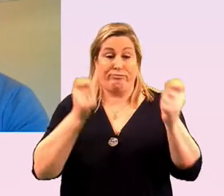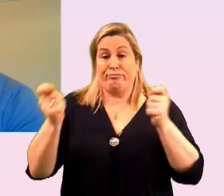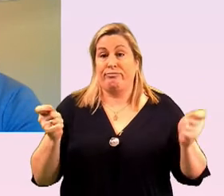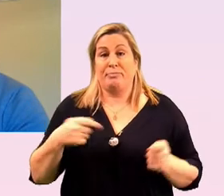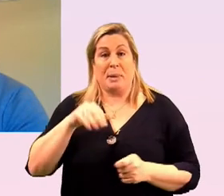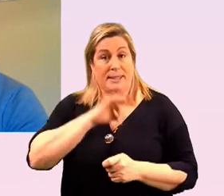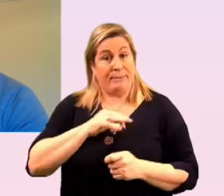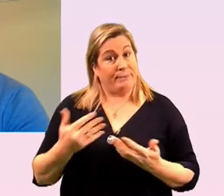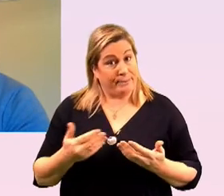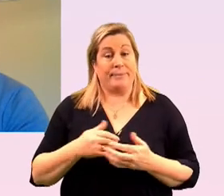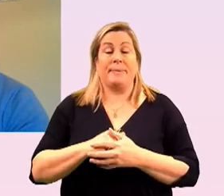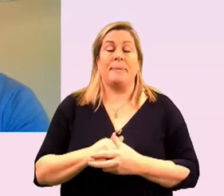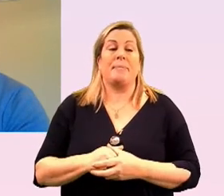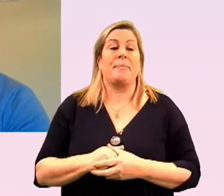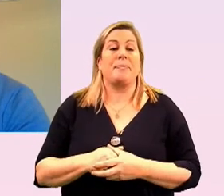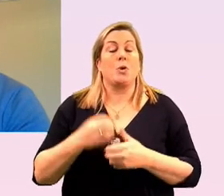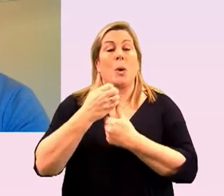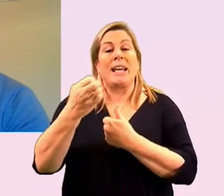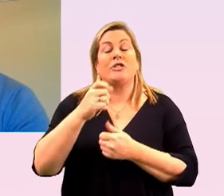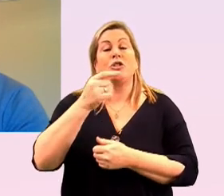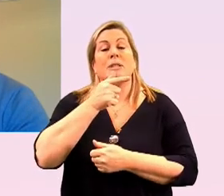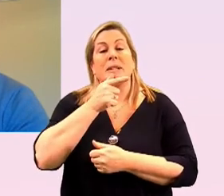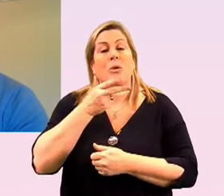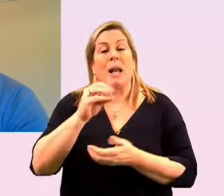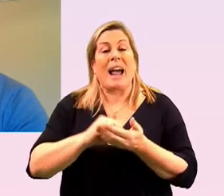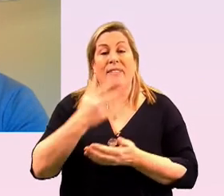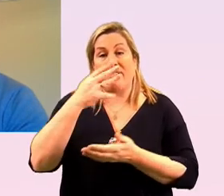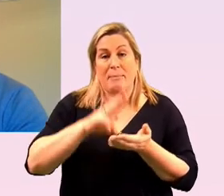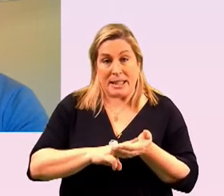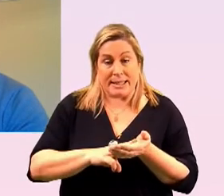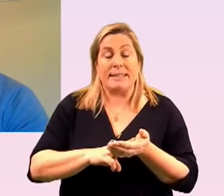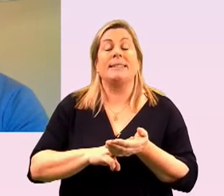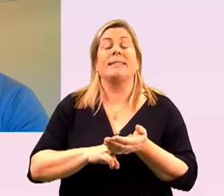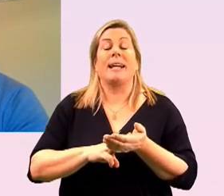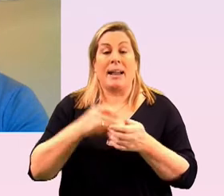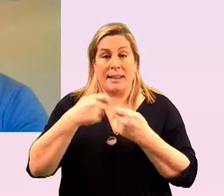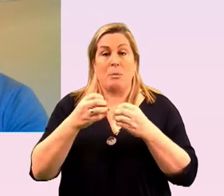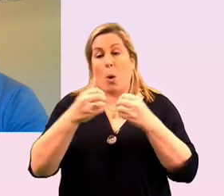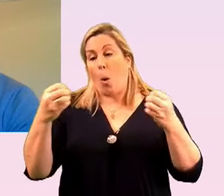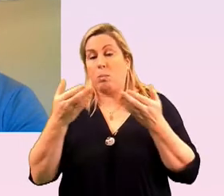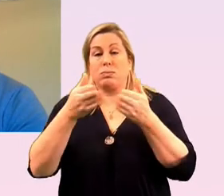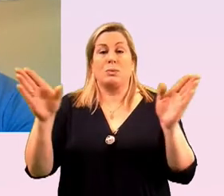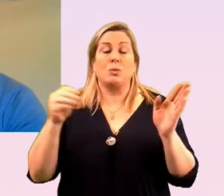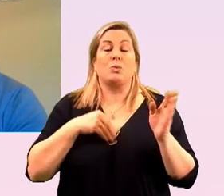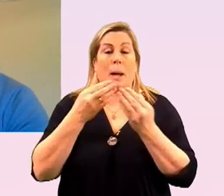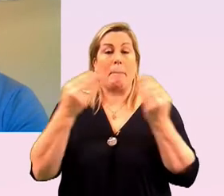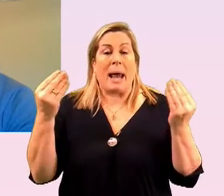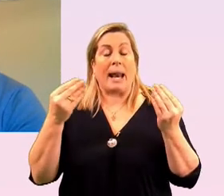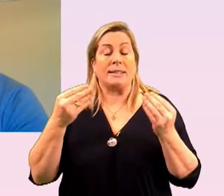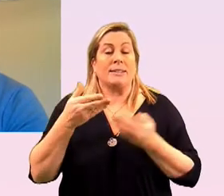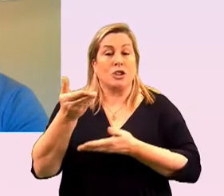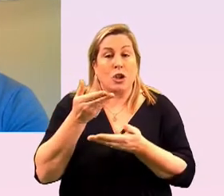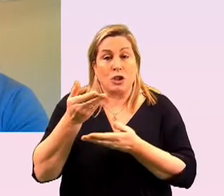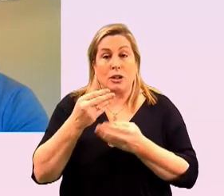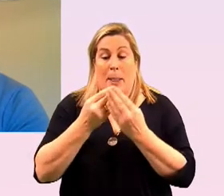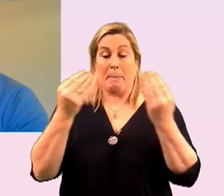fit so each speaker then will have five minutes and as i say we then open to a wider panel discussion our panel